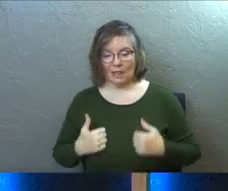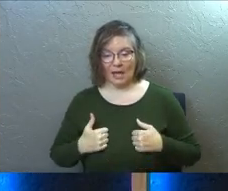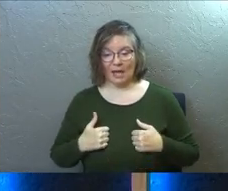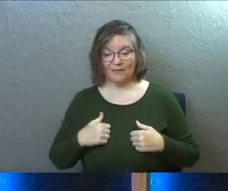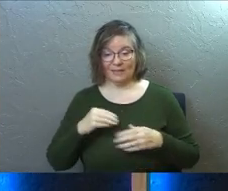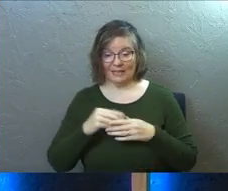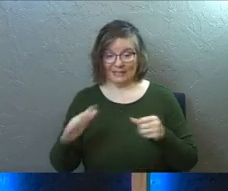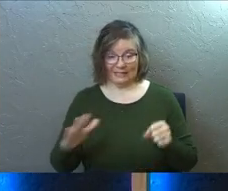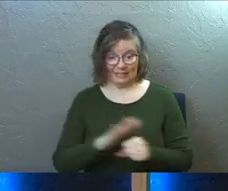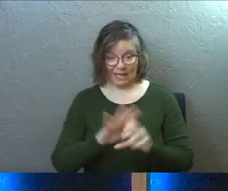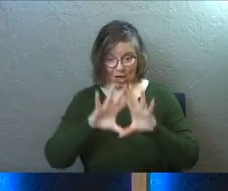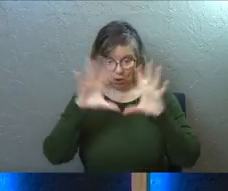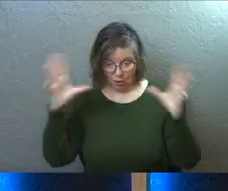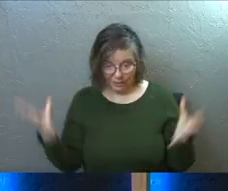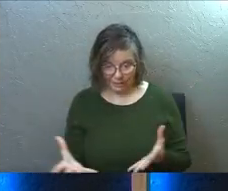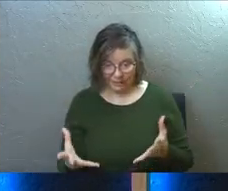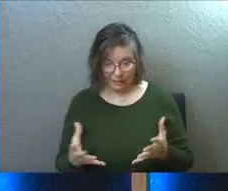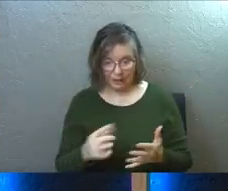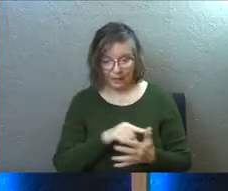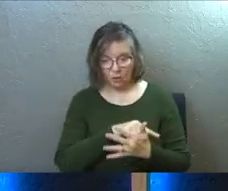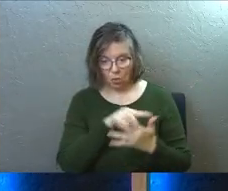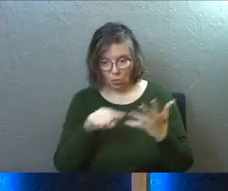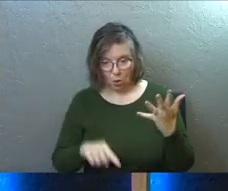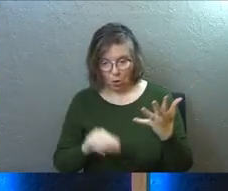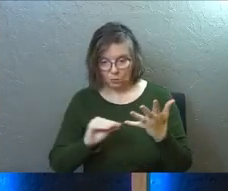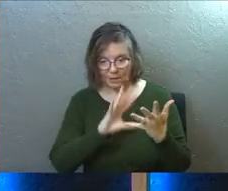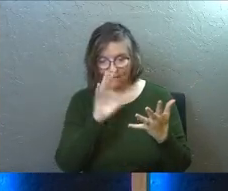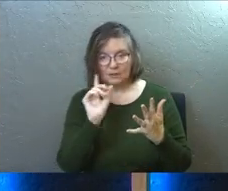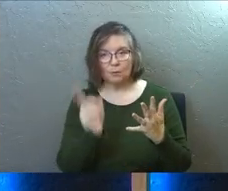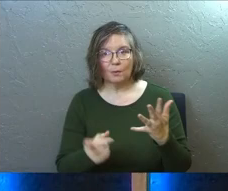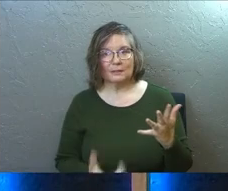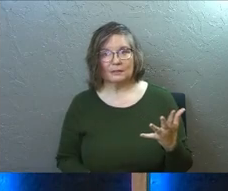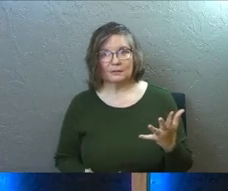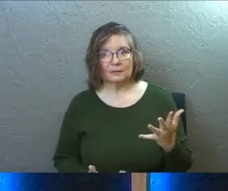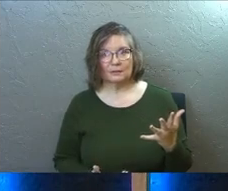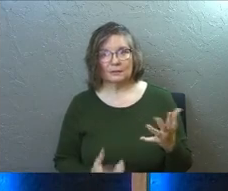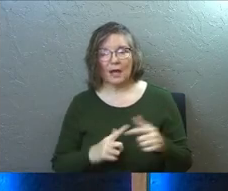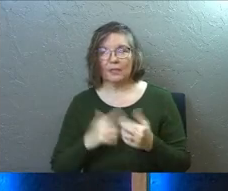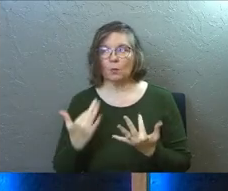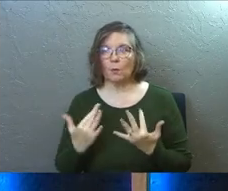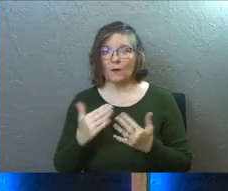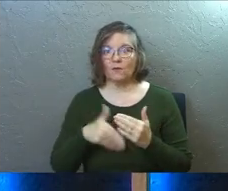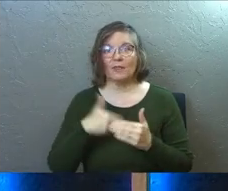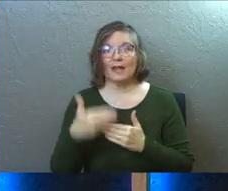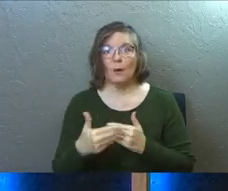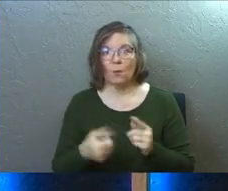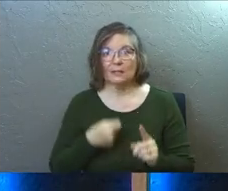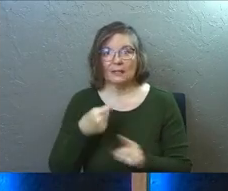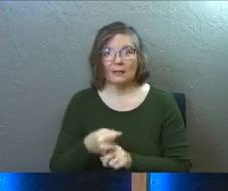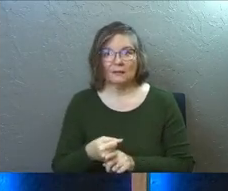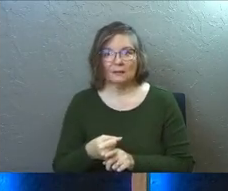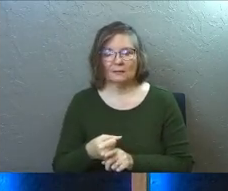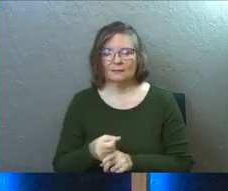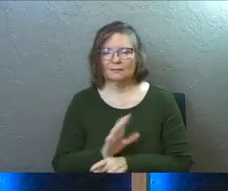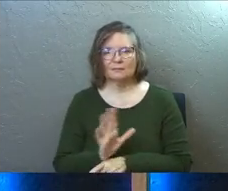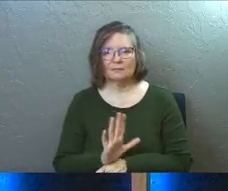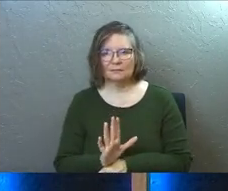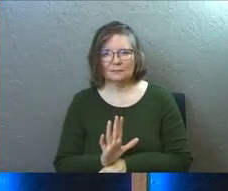in its entirety is those obvious moments. And then we wait around for the next one to happen.